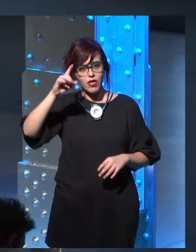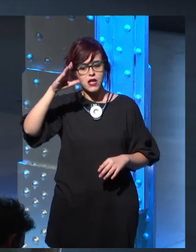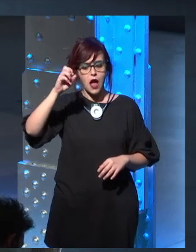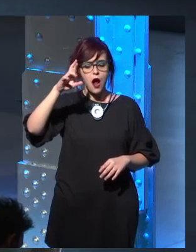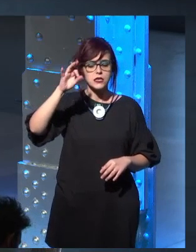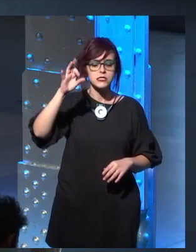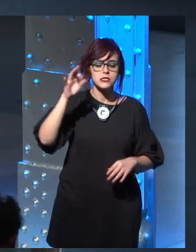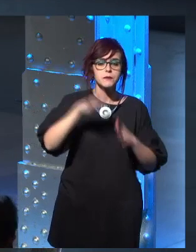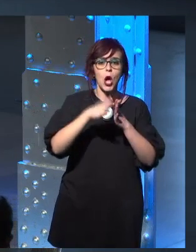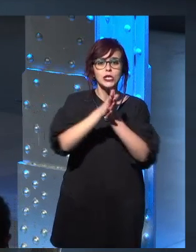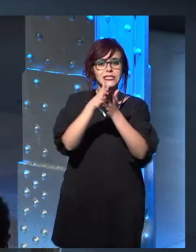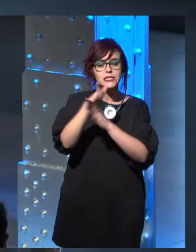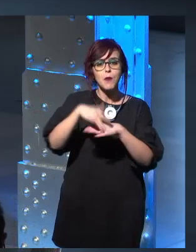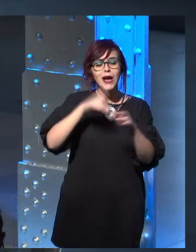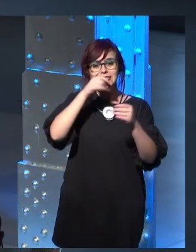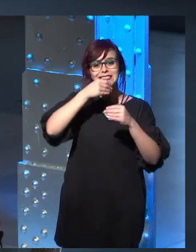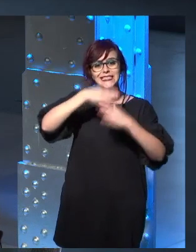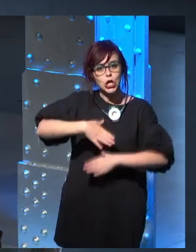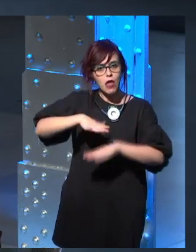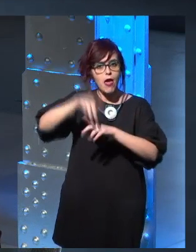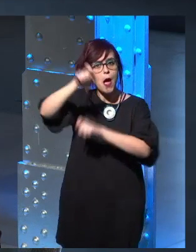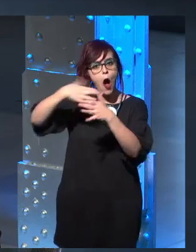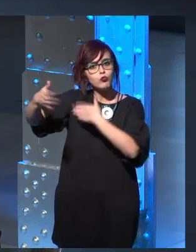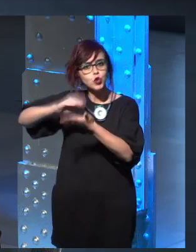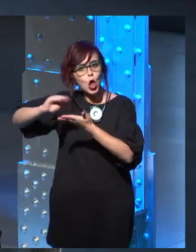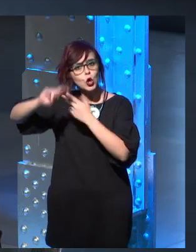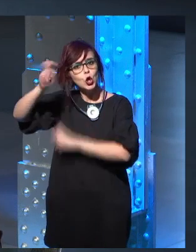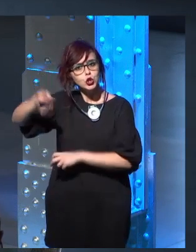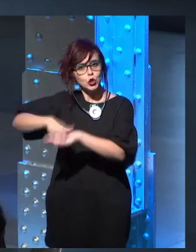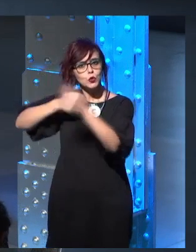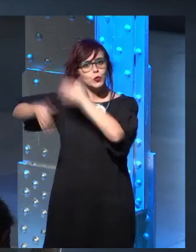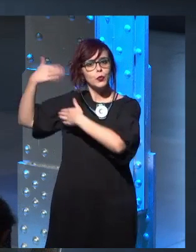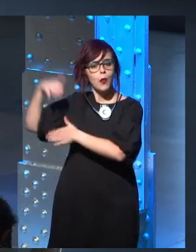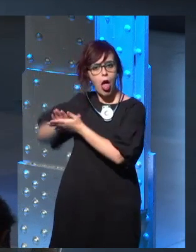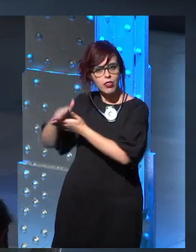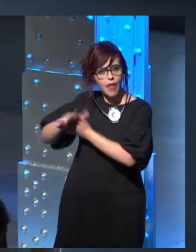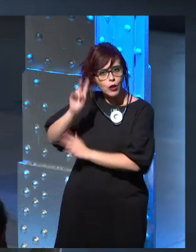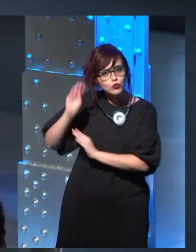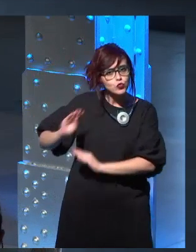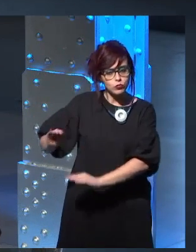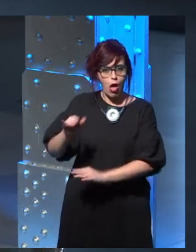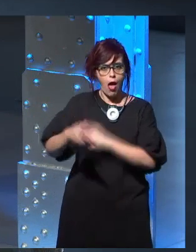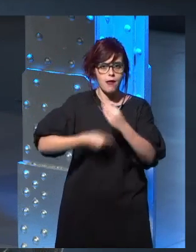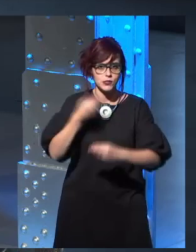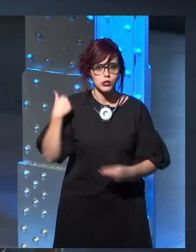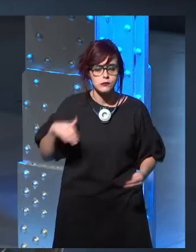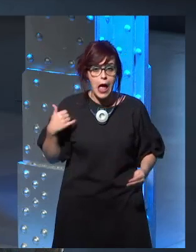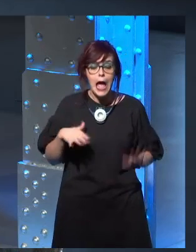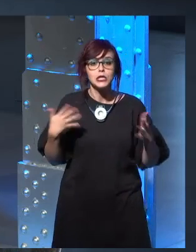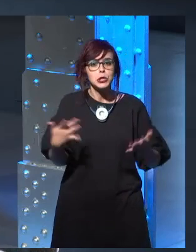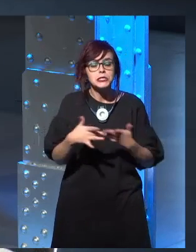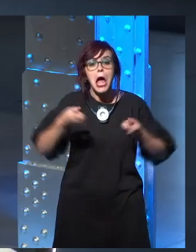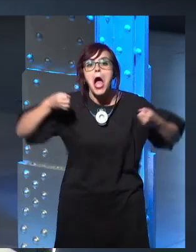other writers. And, but even so, he says that the editor is the natural enemy of the writer.